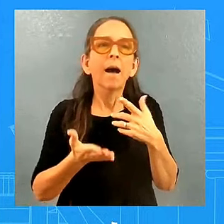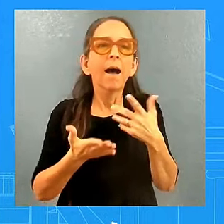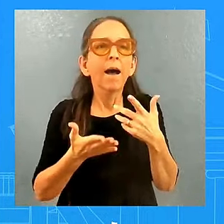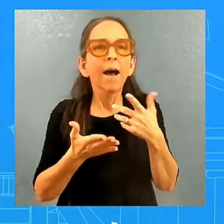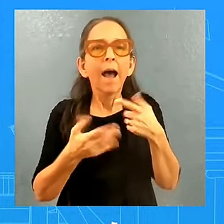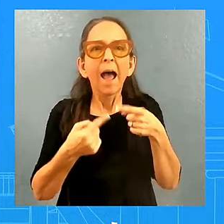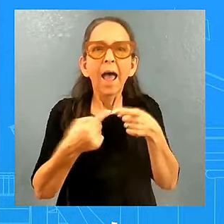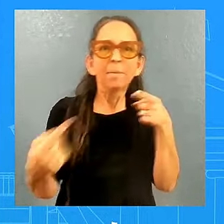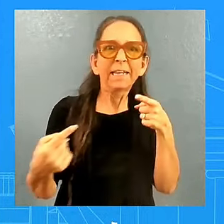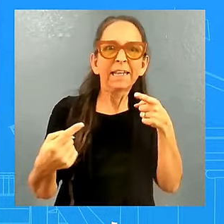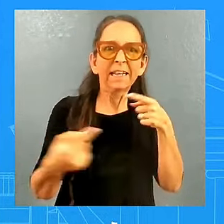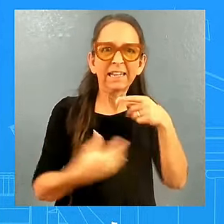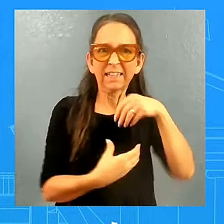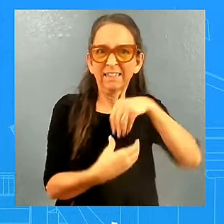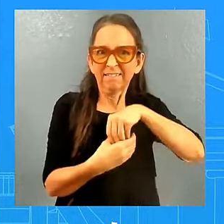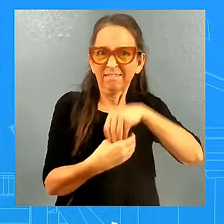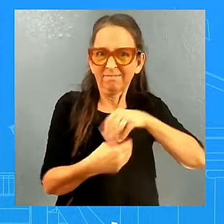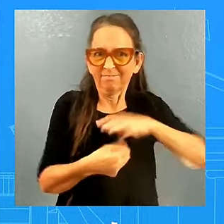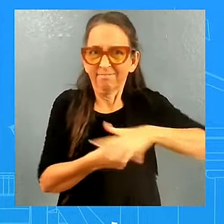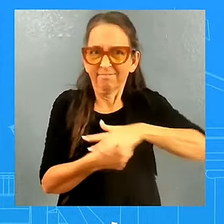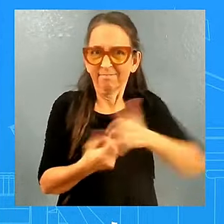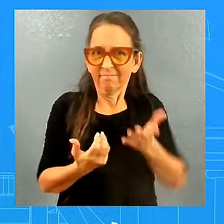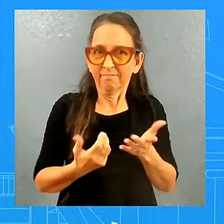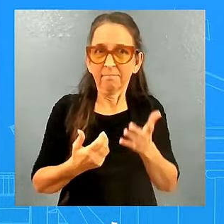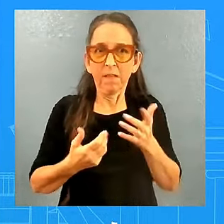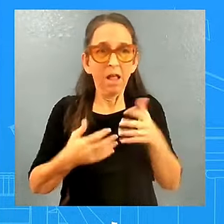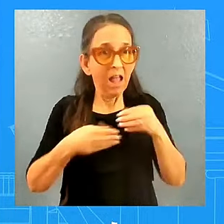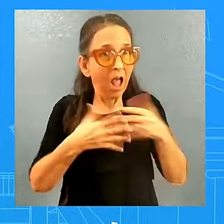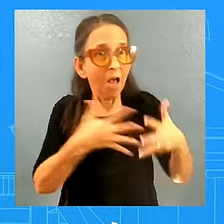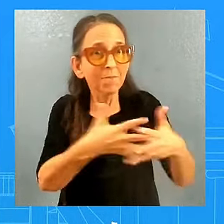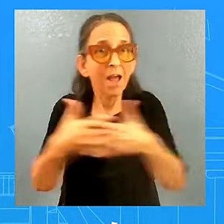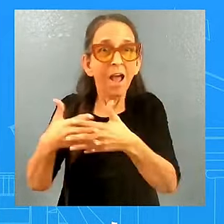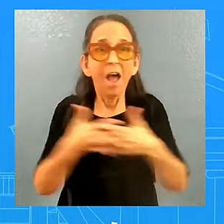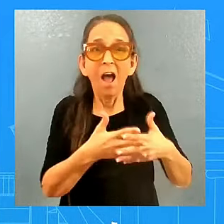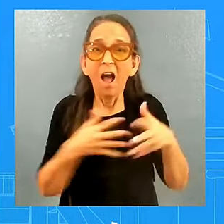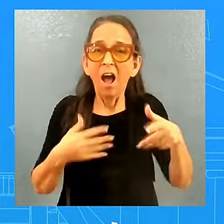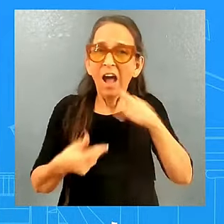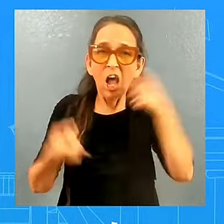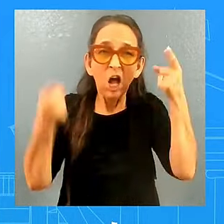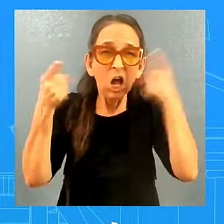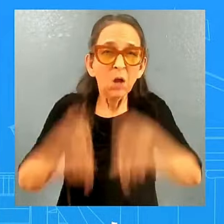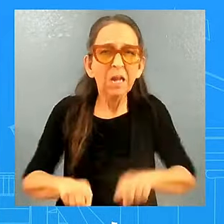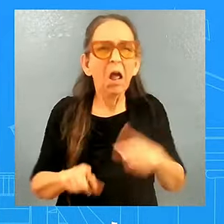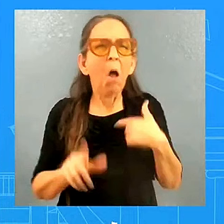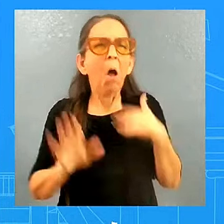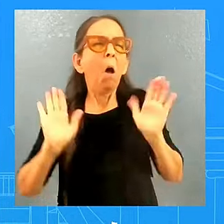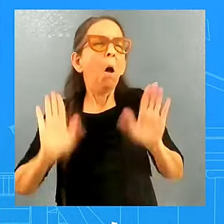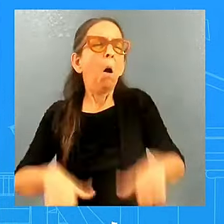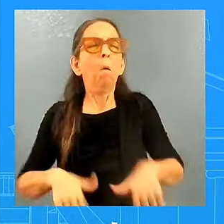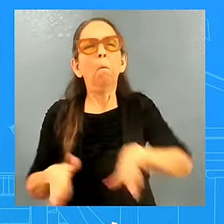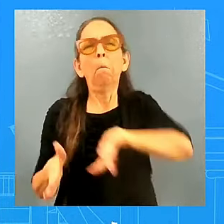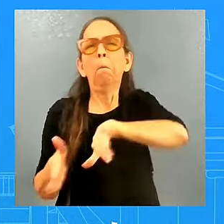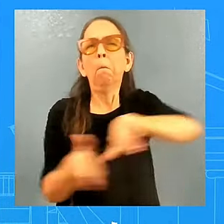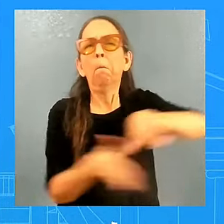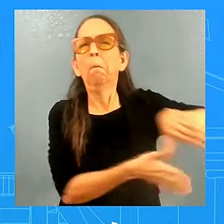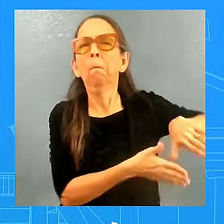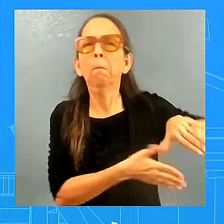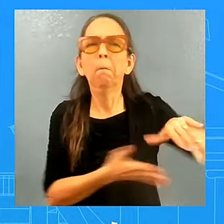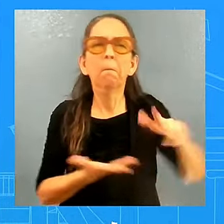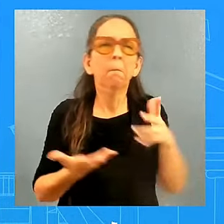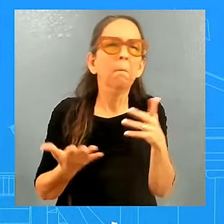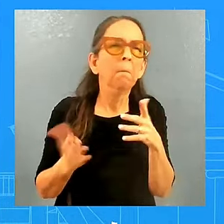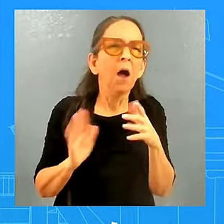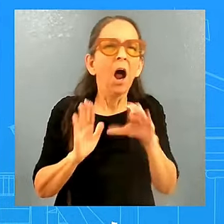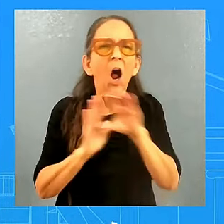disagree with him about terminating the Constitution. We heard from his former chief of staff, John Kelly, and let's not forget